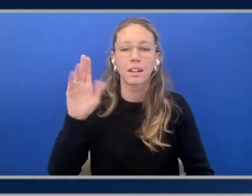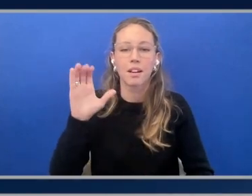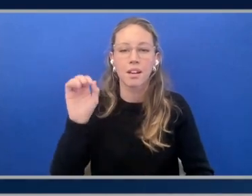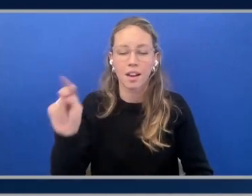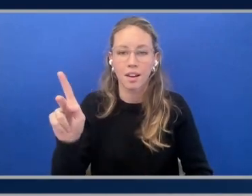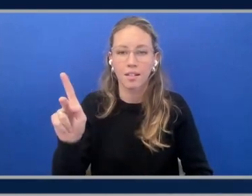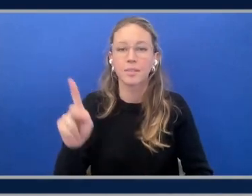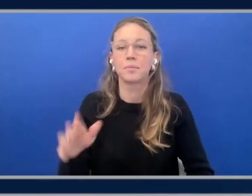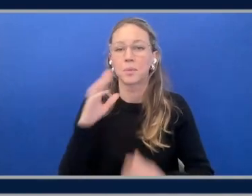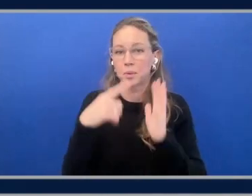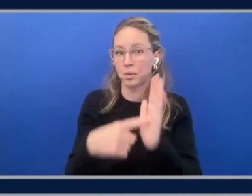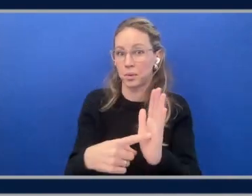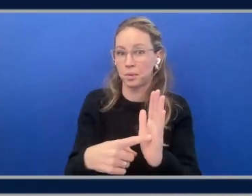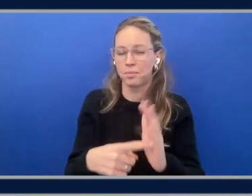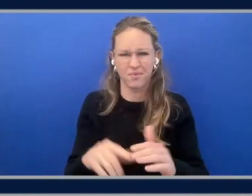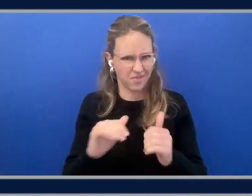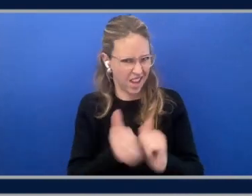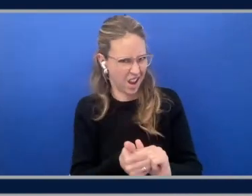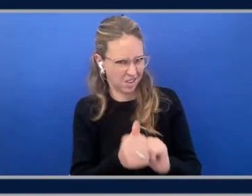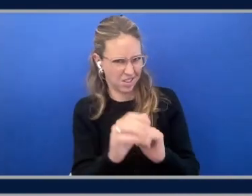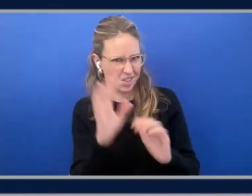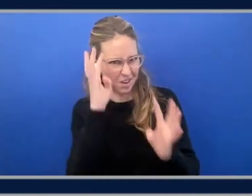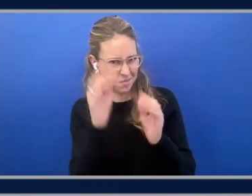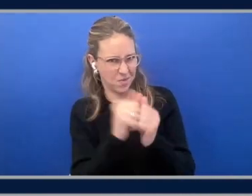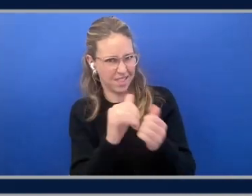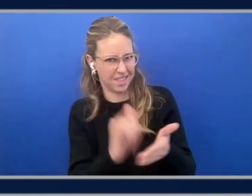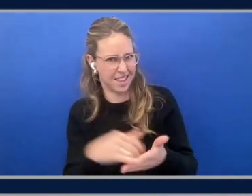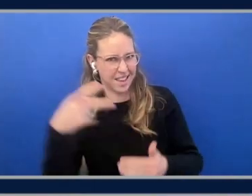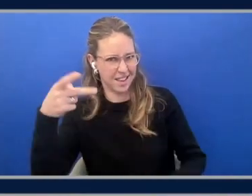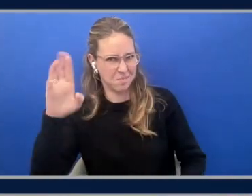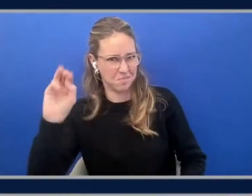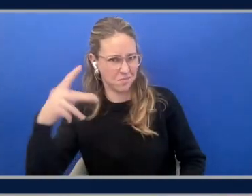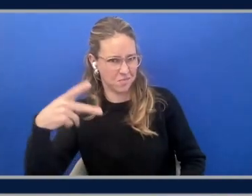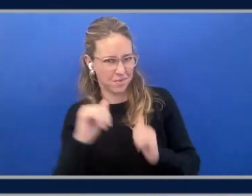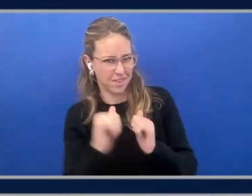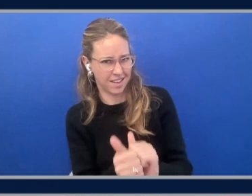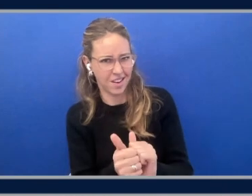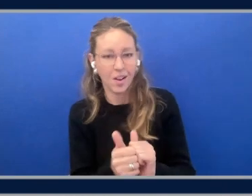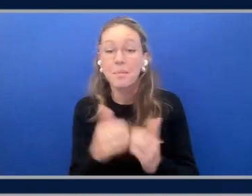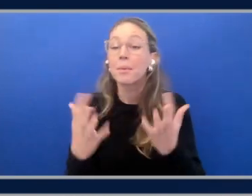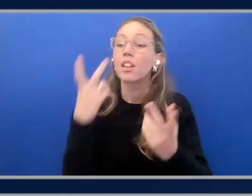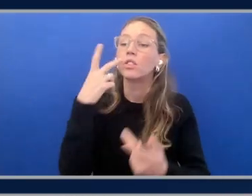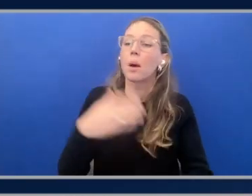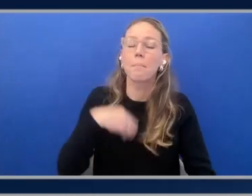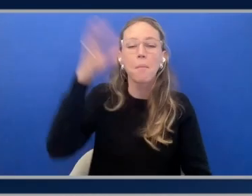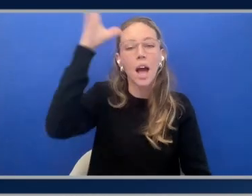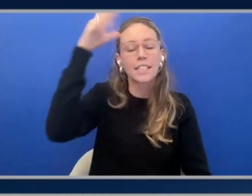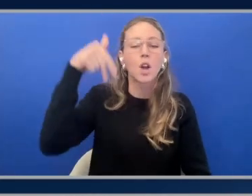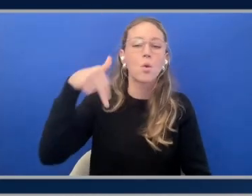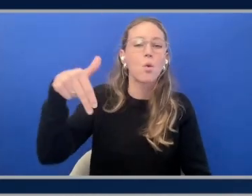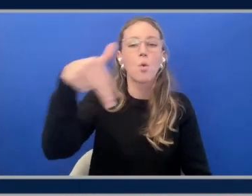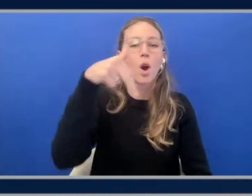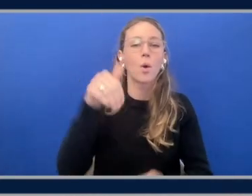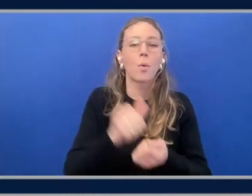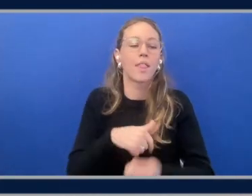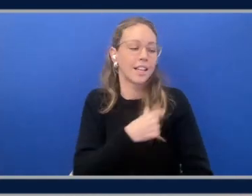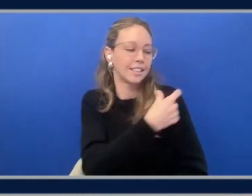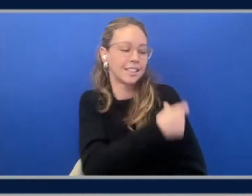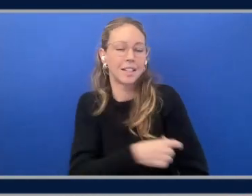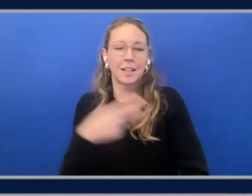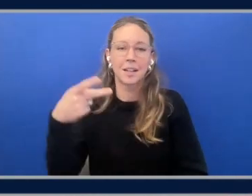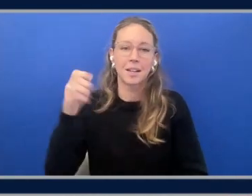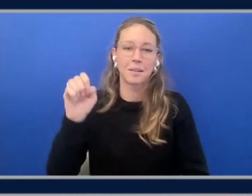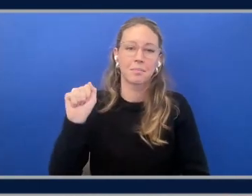Submit. How did you come up with that prompt? They must have seen my dad walking around sleeveless with his ornate peacock tattoo on his arm.